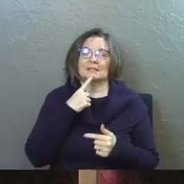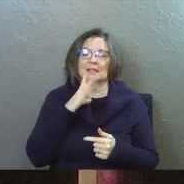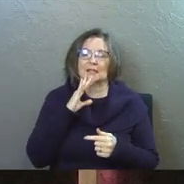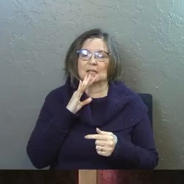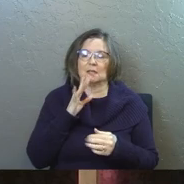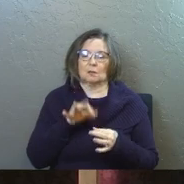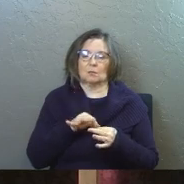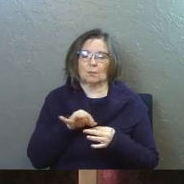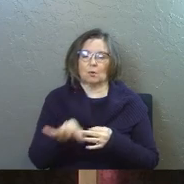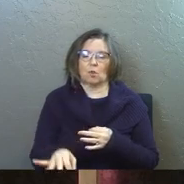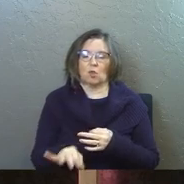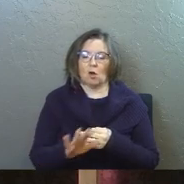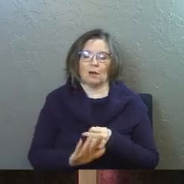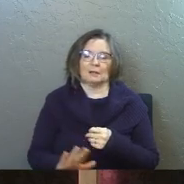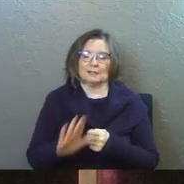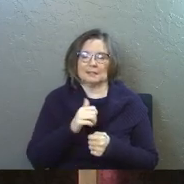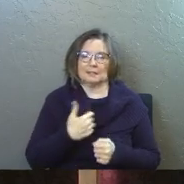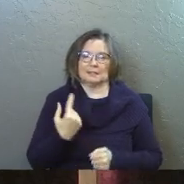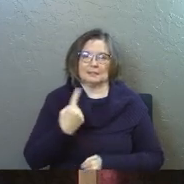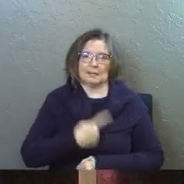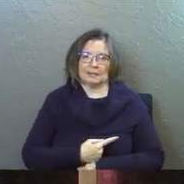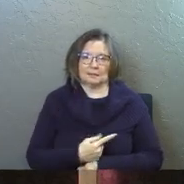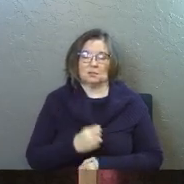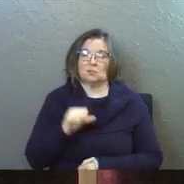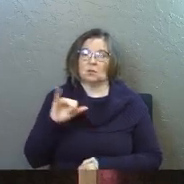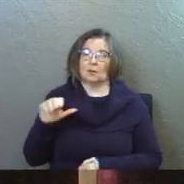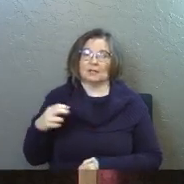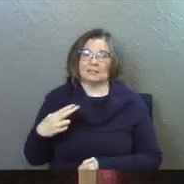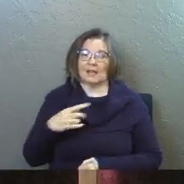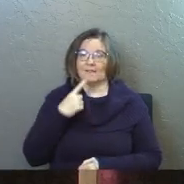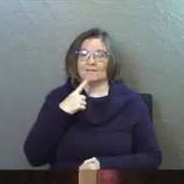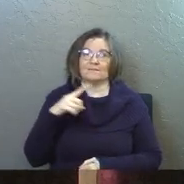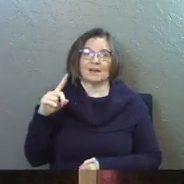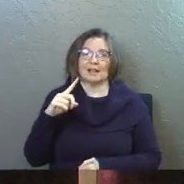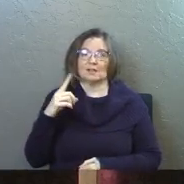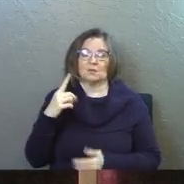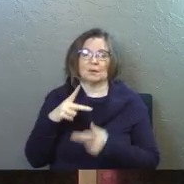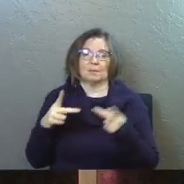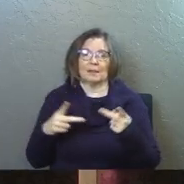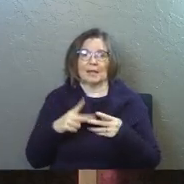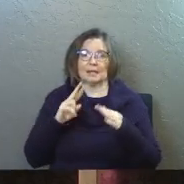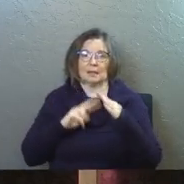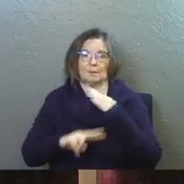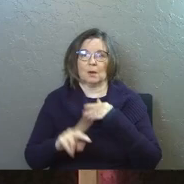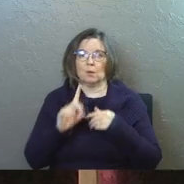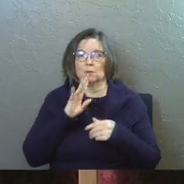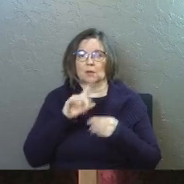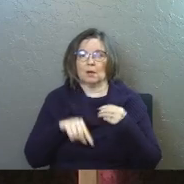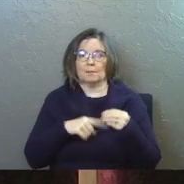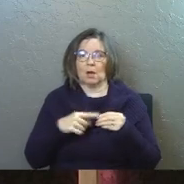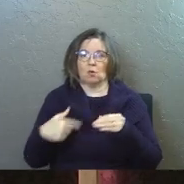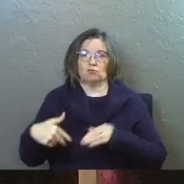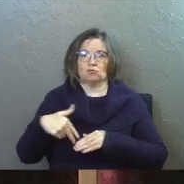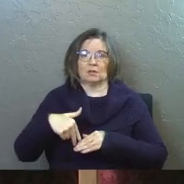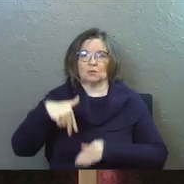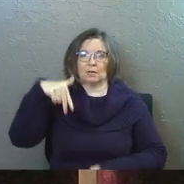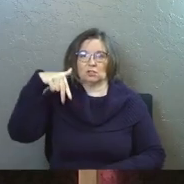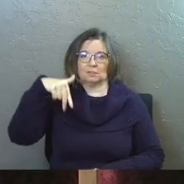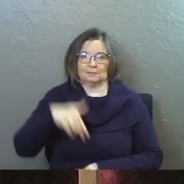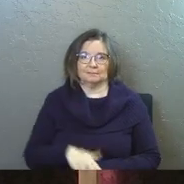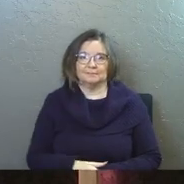shall prolong his days. So Isaiah is finally getting to the spot in the prophecy where we're talking about resurrection.